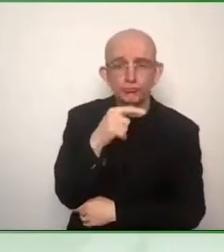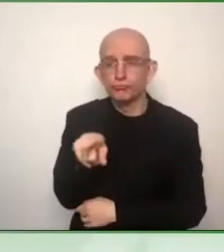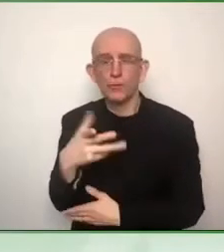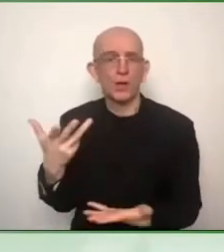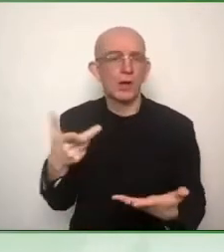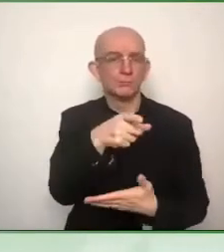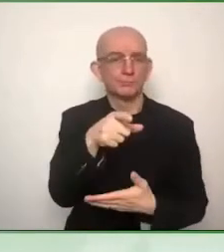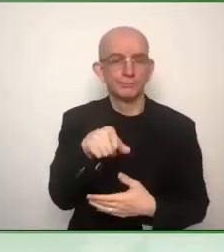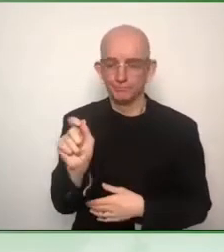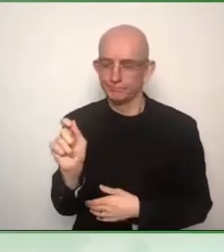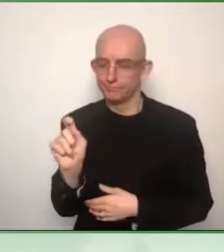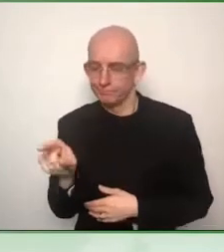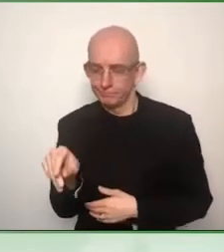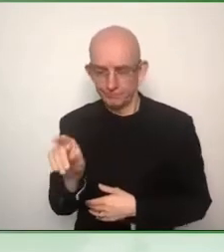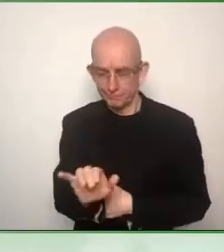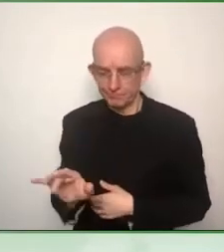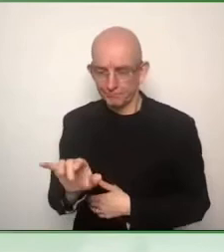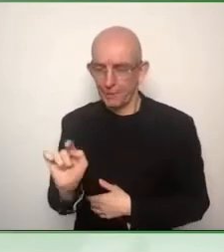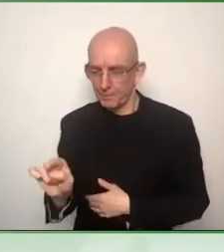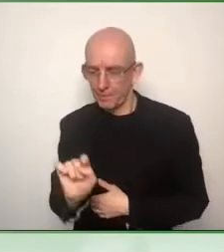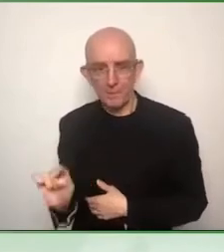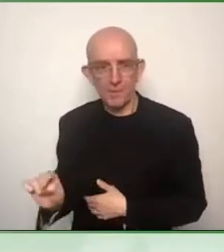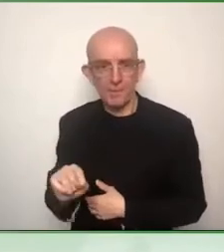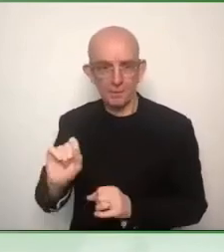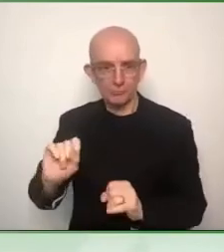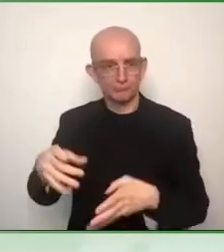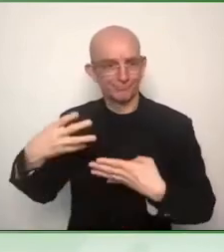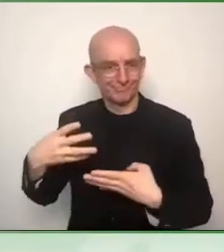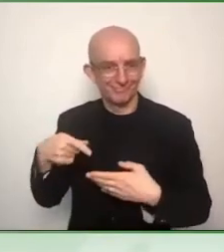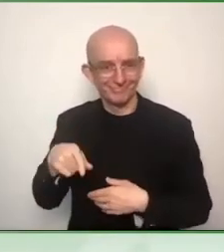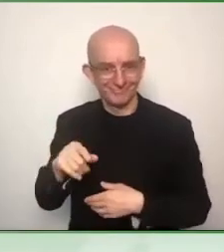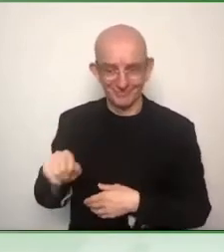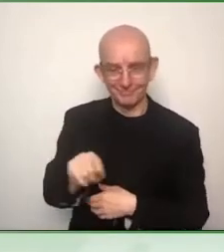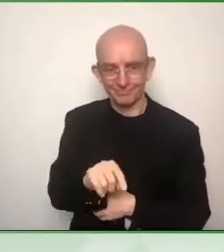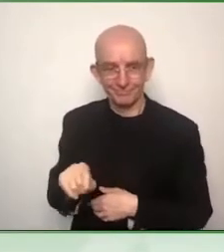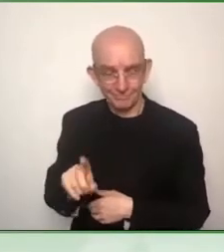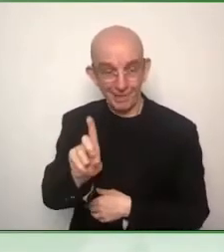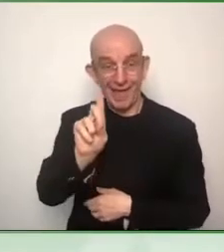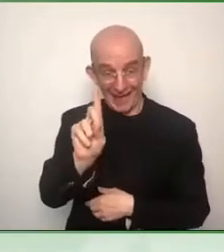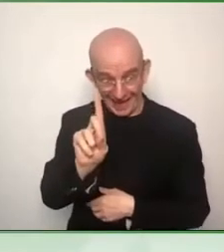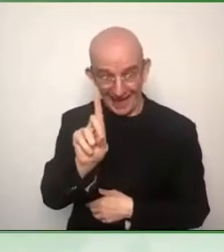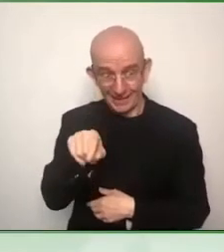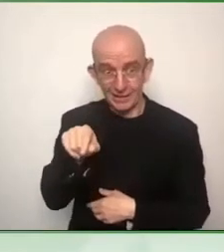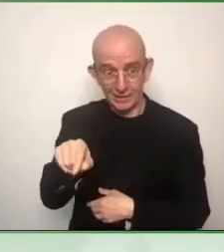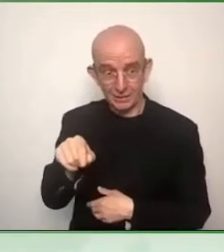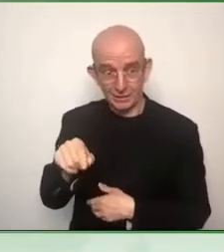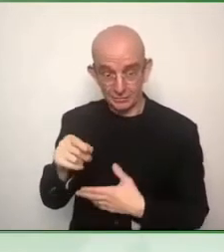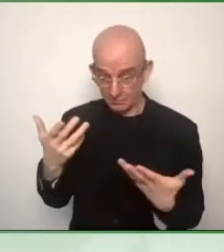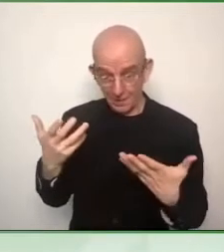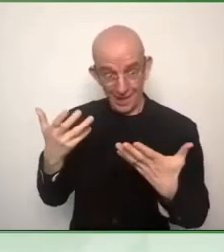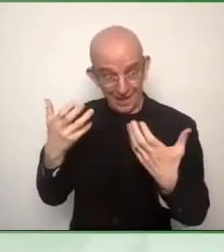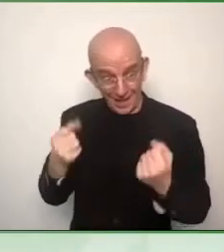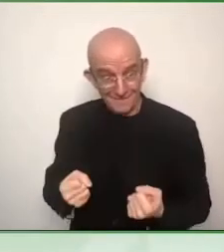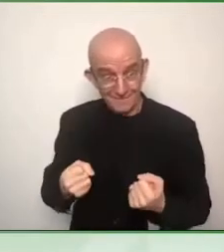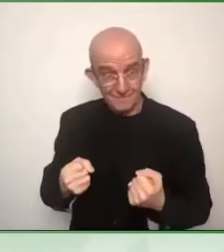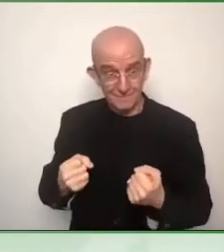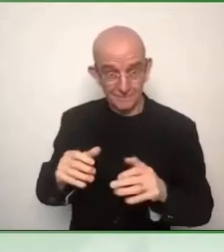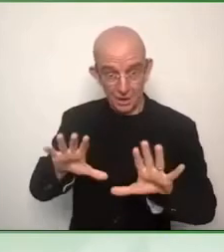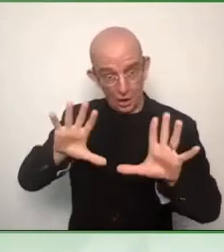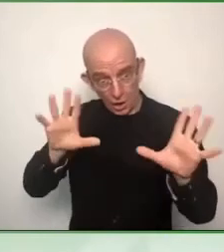legislation that covers vehicles or there are even international provisions. So when you are going to buy,